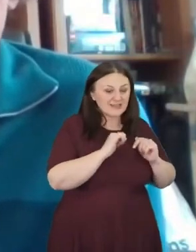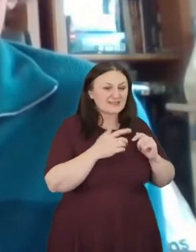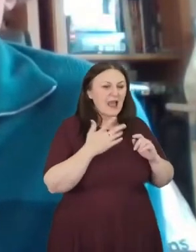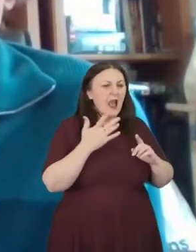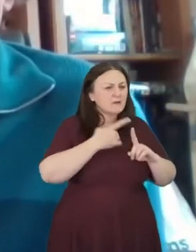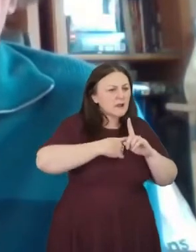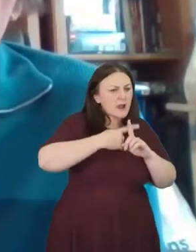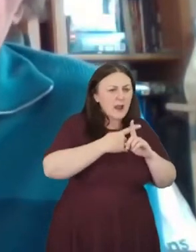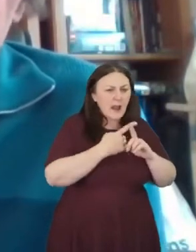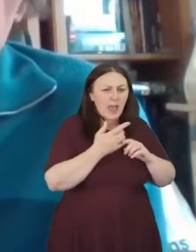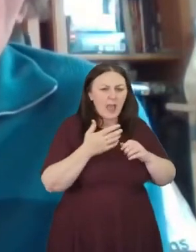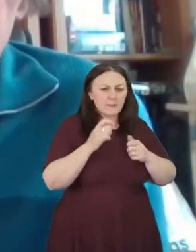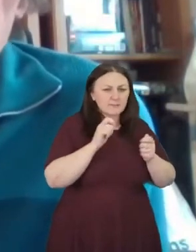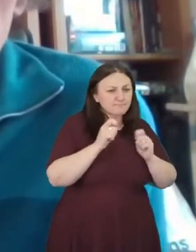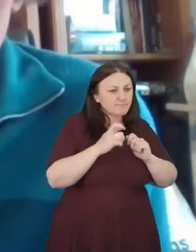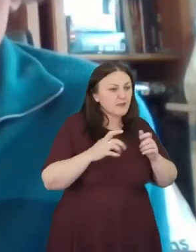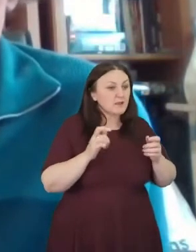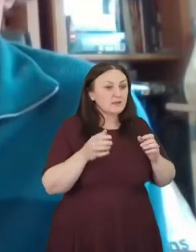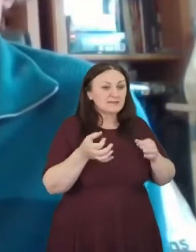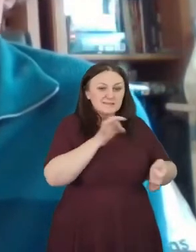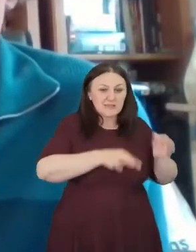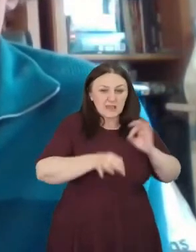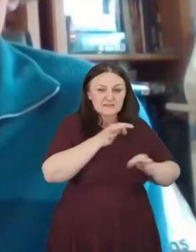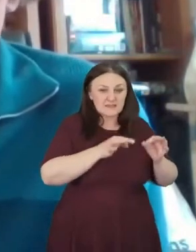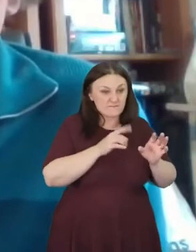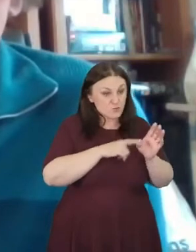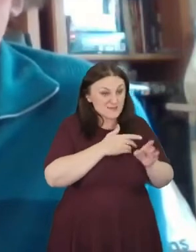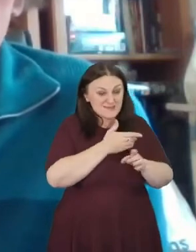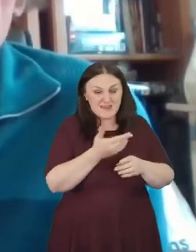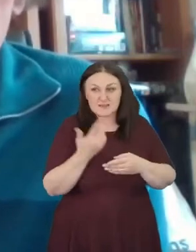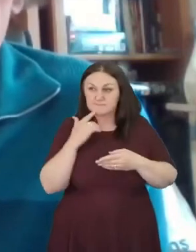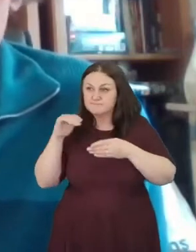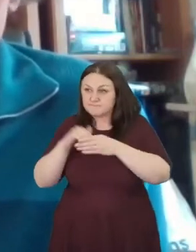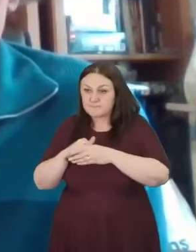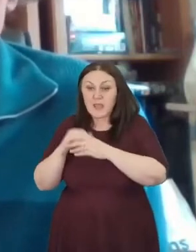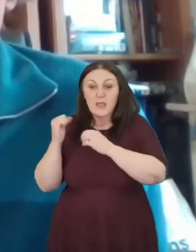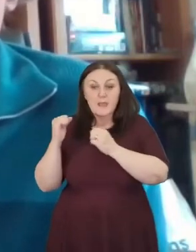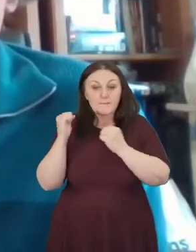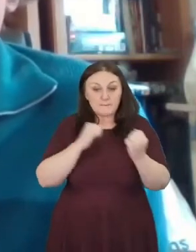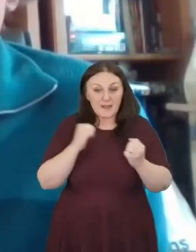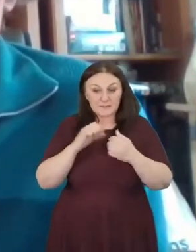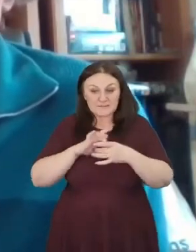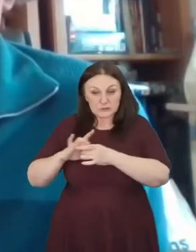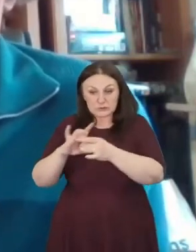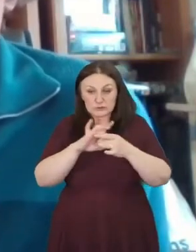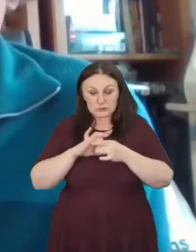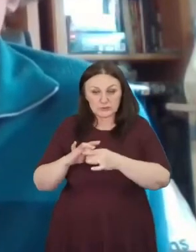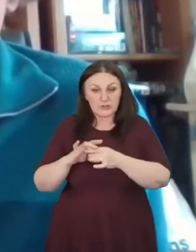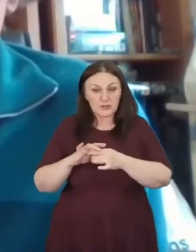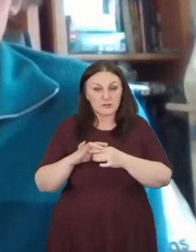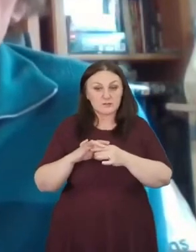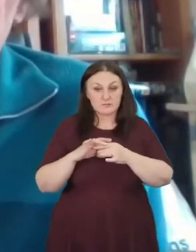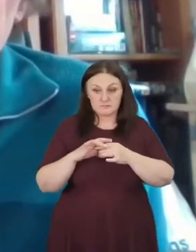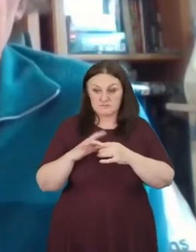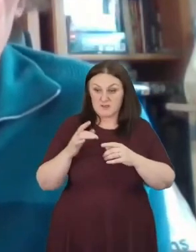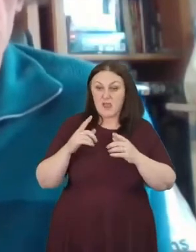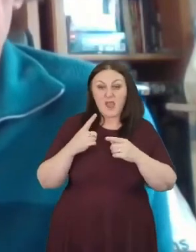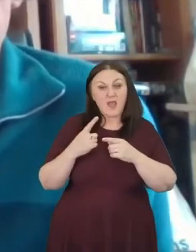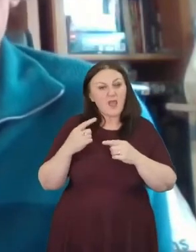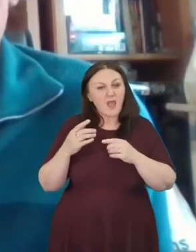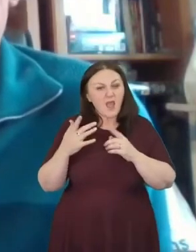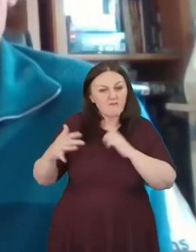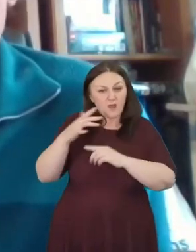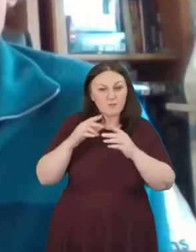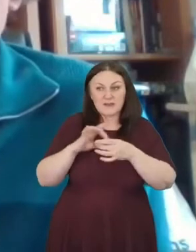number of years. I convened the Baptist Union Environment Network, and I'm also chair of the John Ray Initiative, which is an